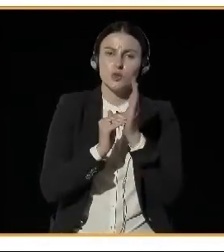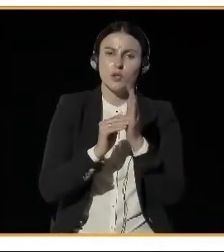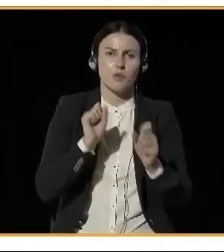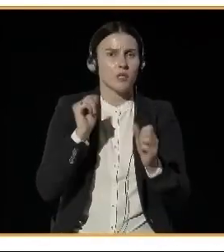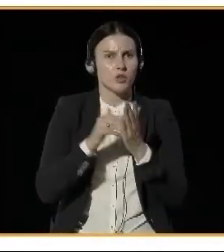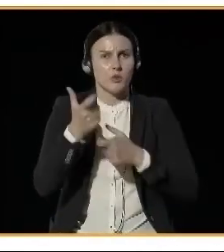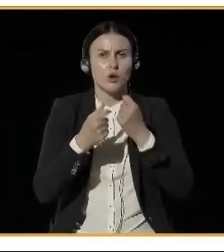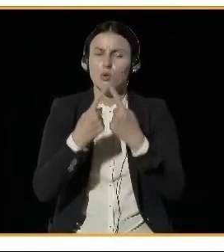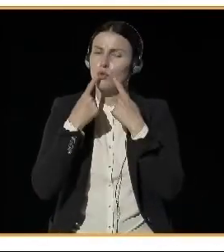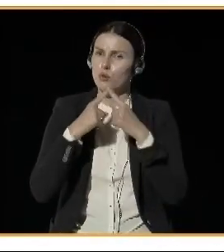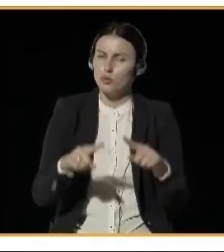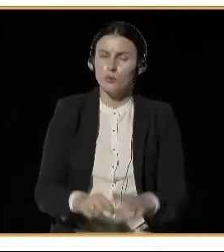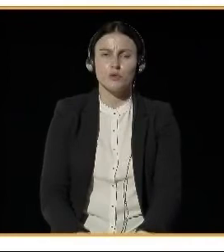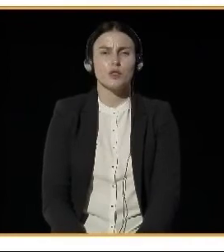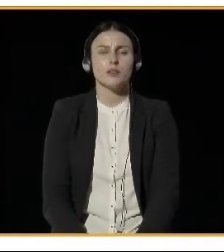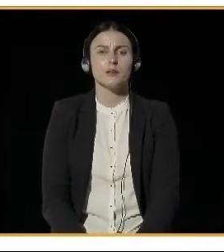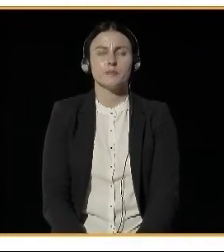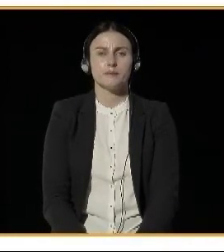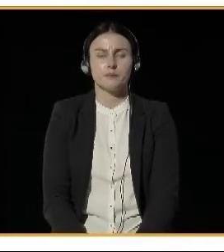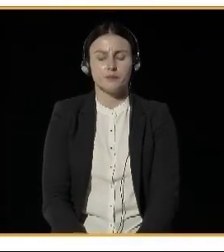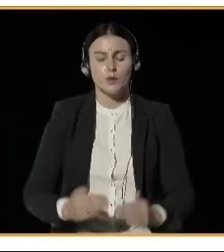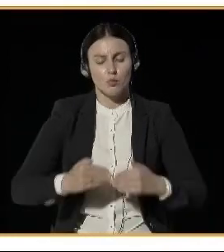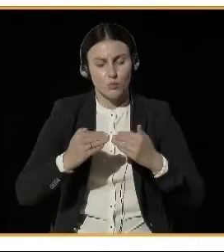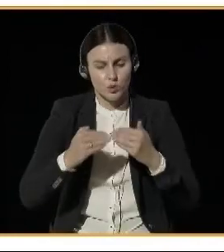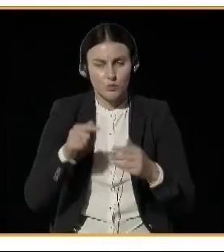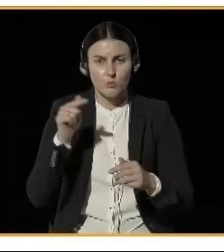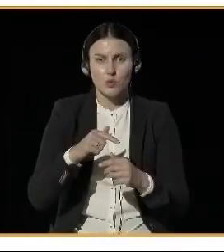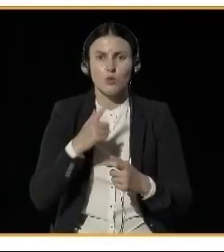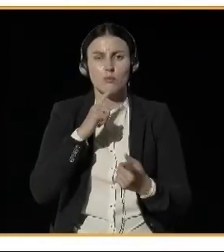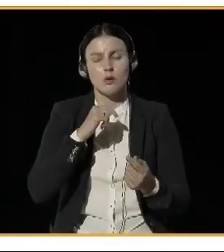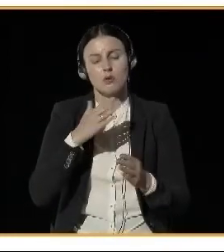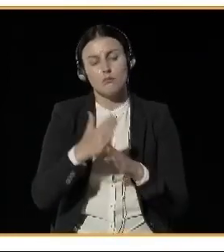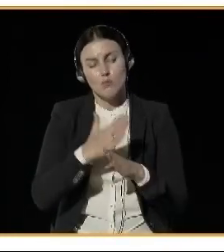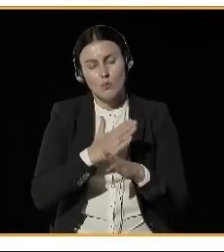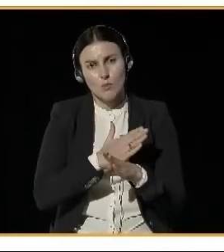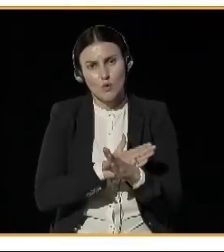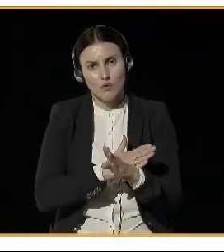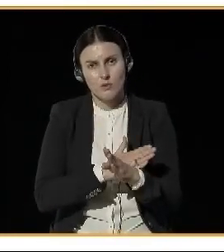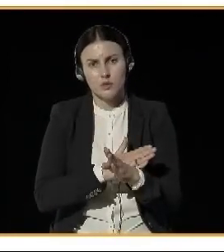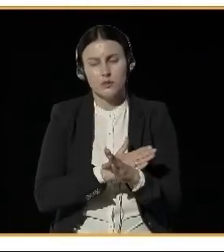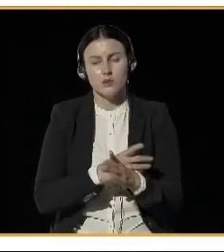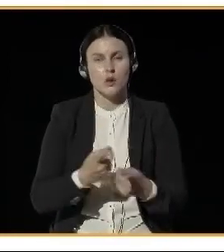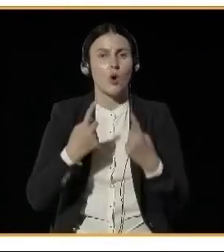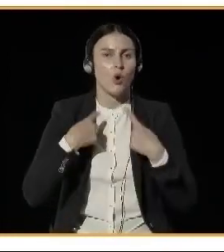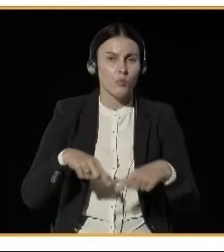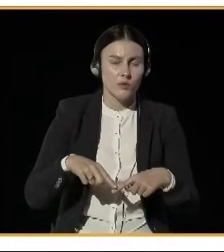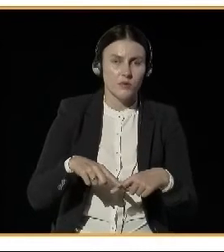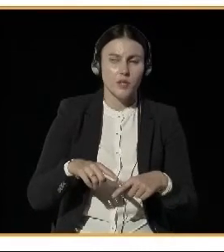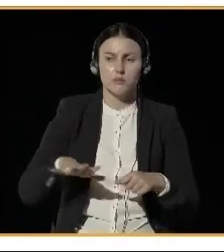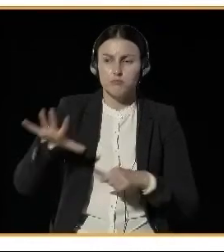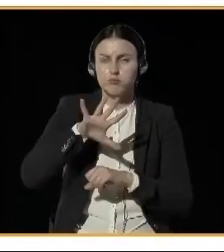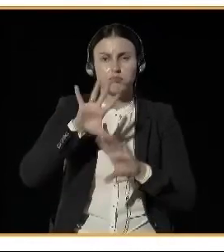the number of citizens that will do the right thing will increase. Britt, maybe you have some